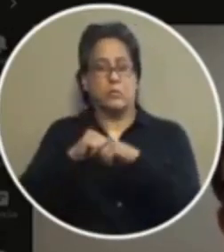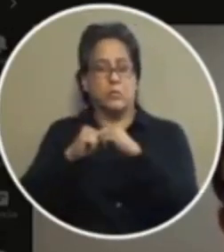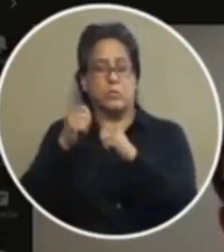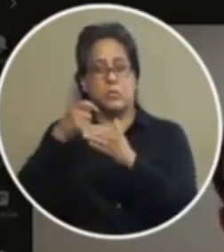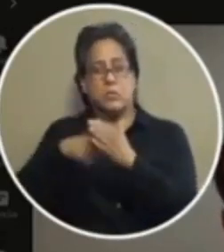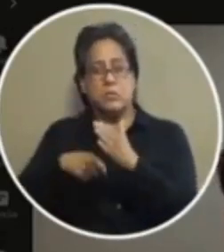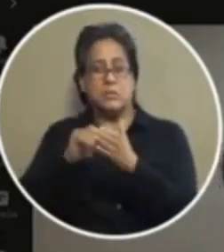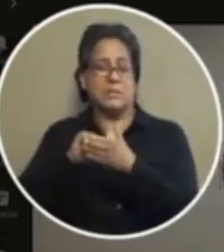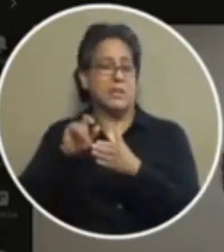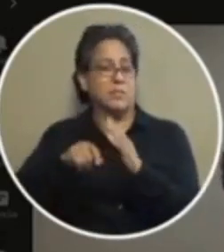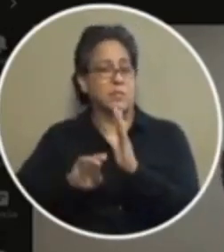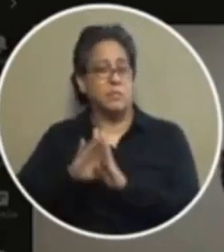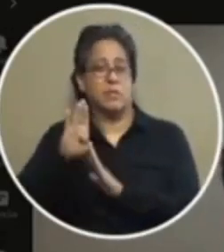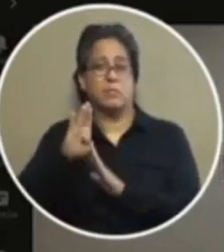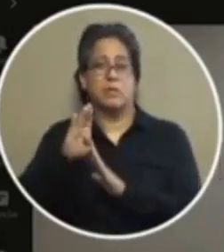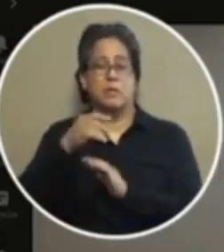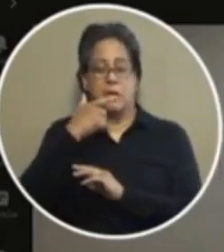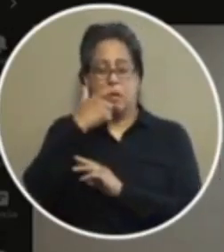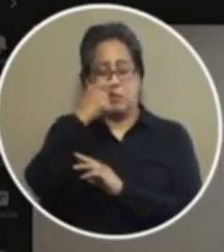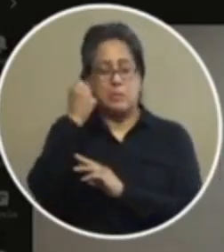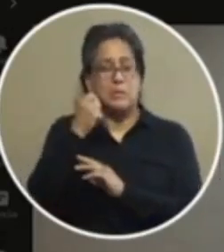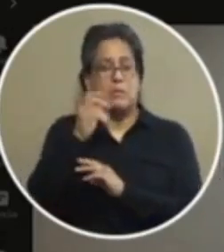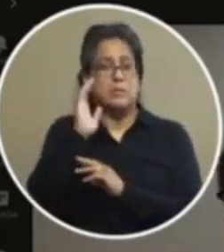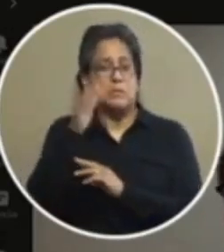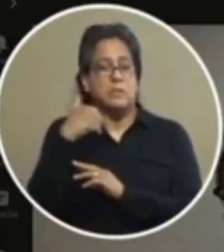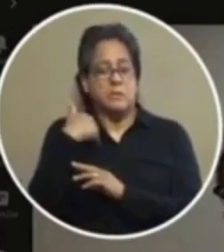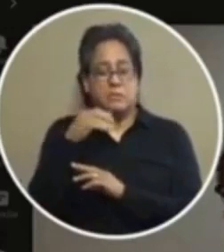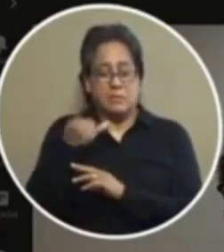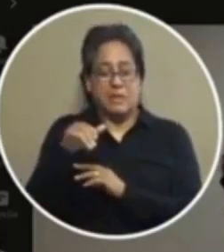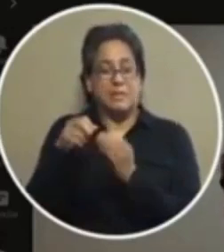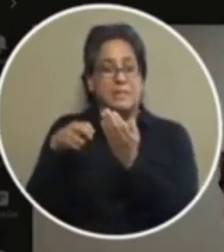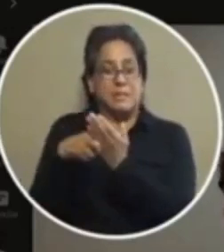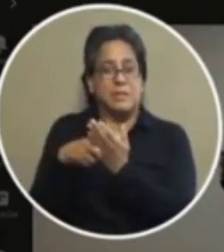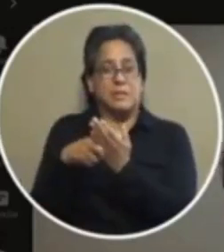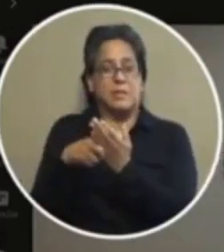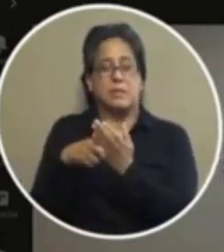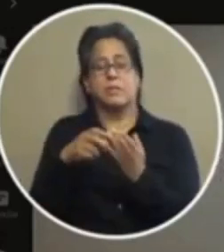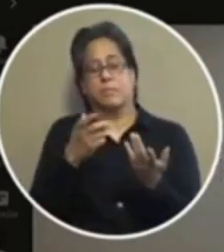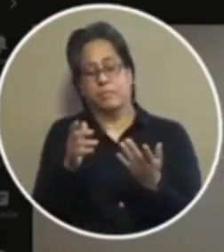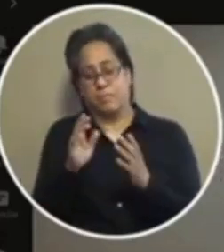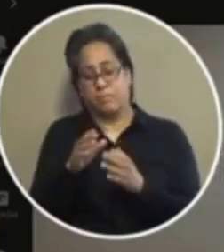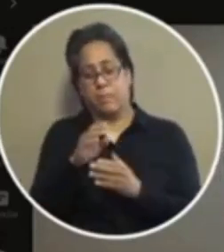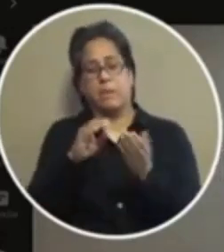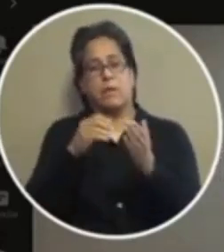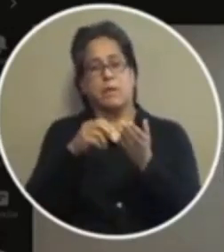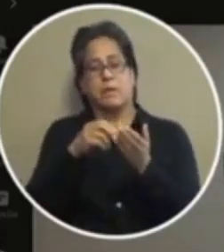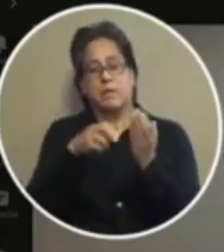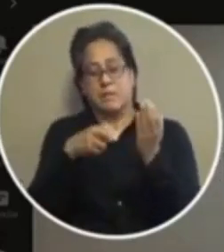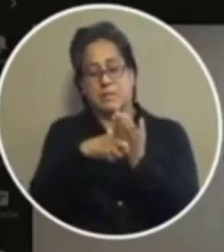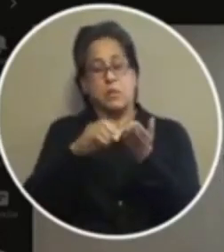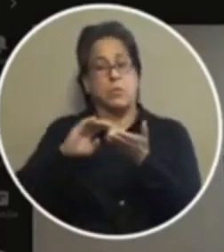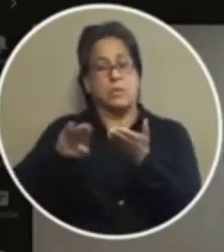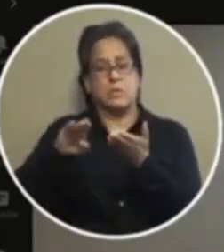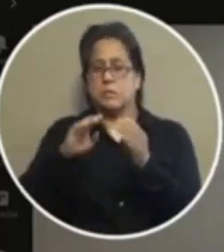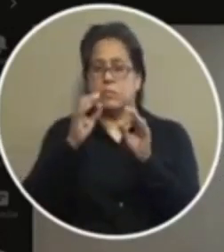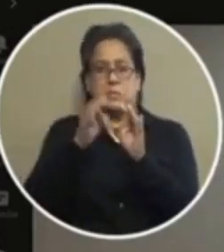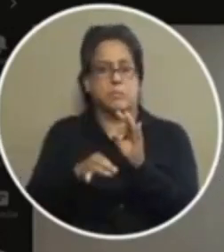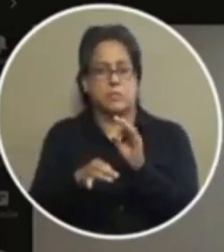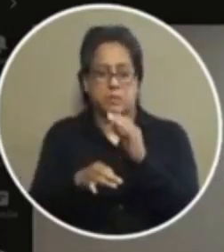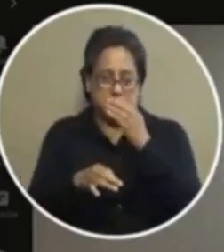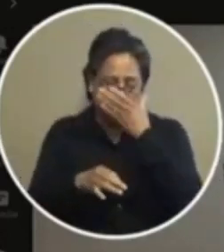you have to develop because you're going to give that ticket so for instance the way we did sight and release we did it really simple